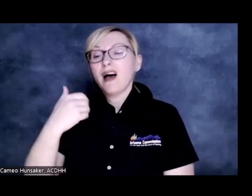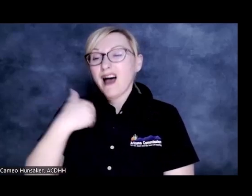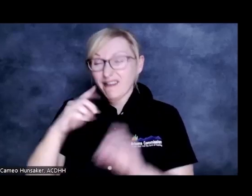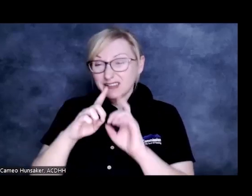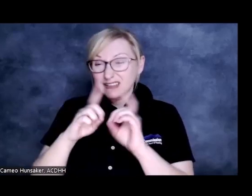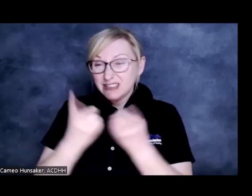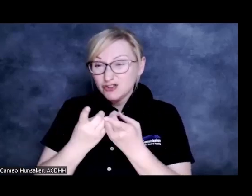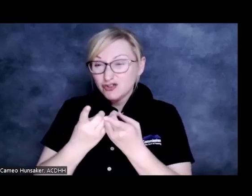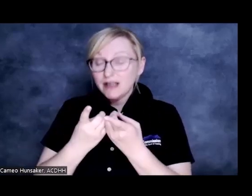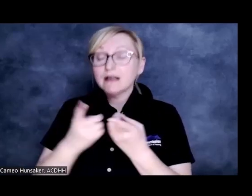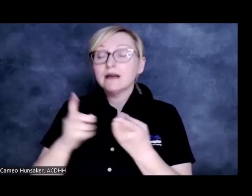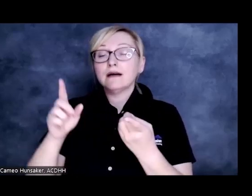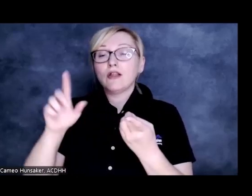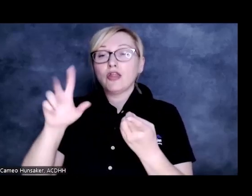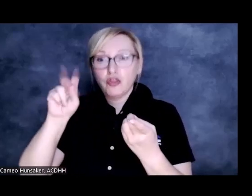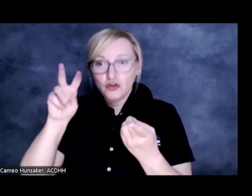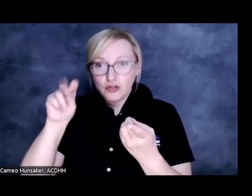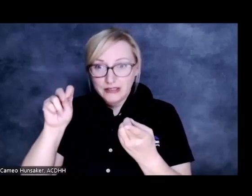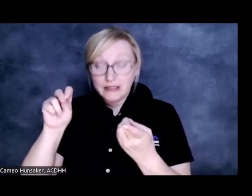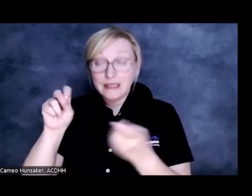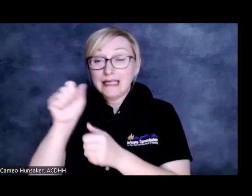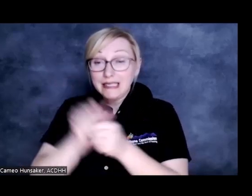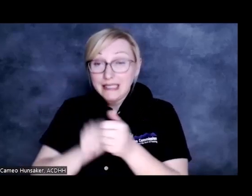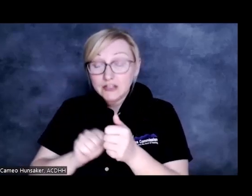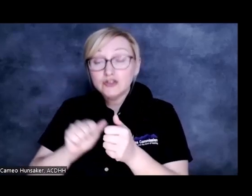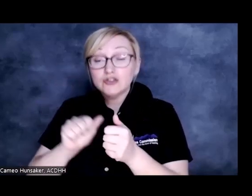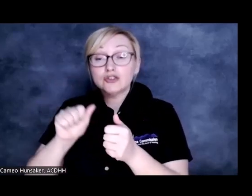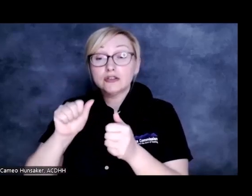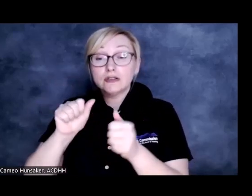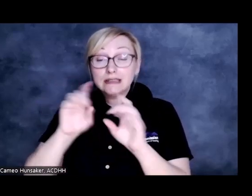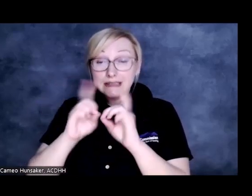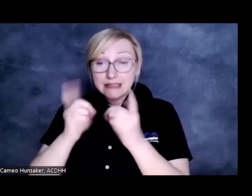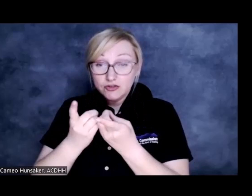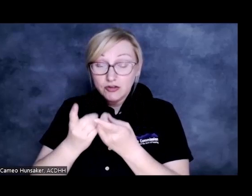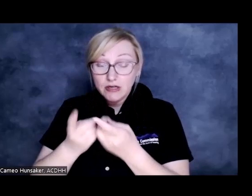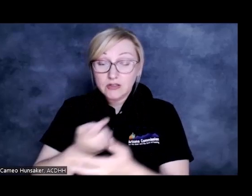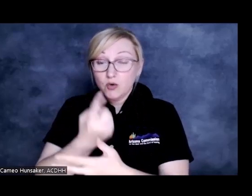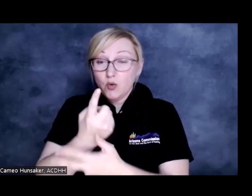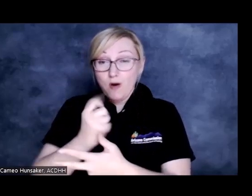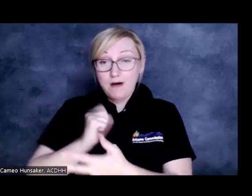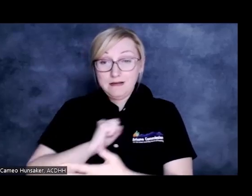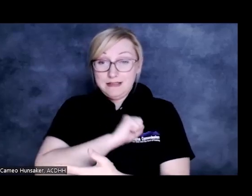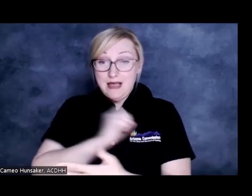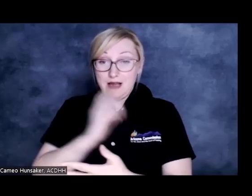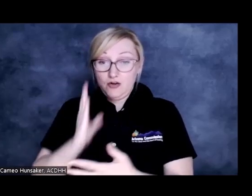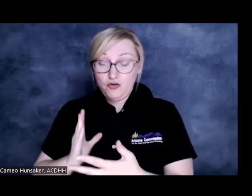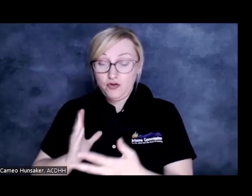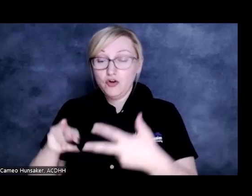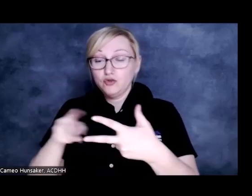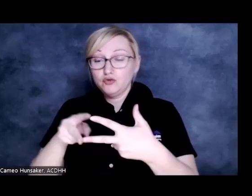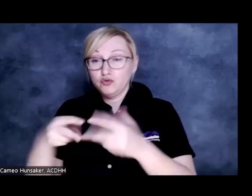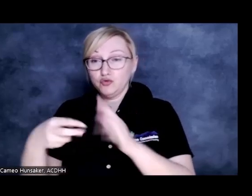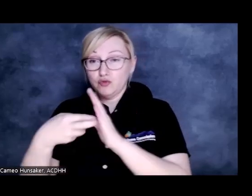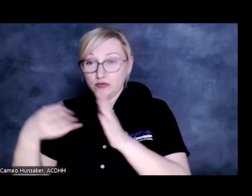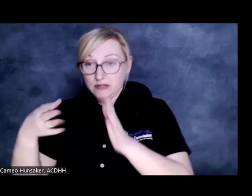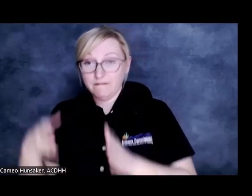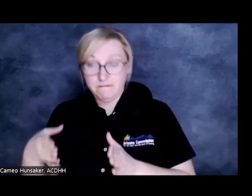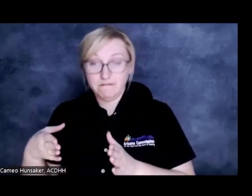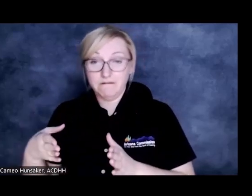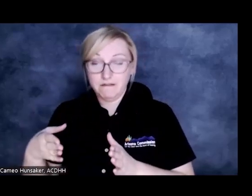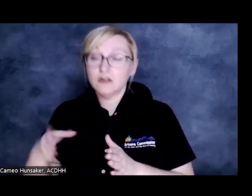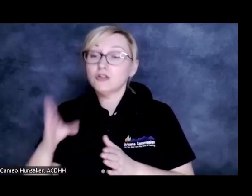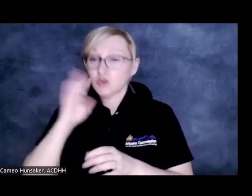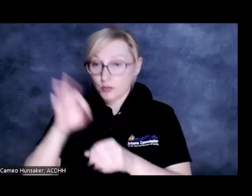legislative district. We have one senator and two representatives. So you'll be voting on state